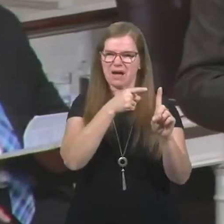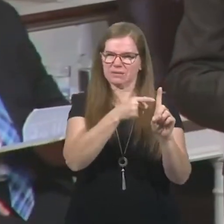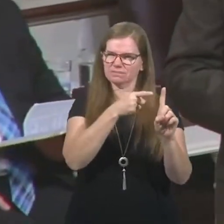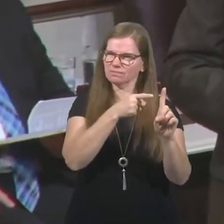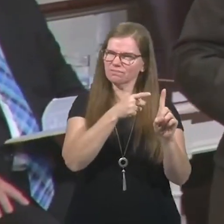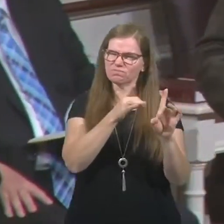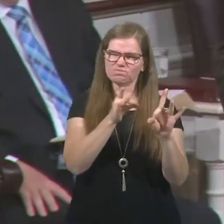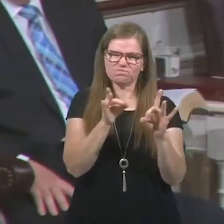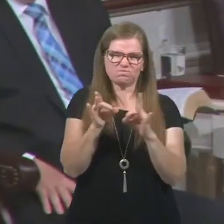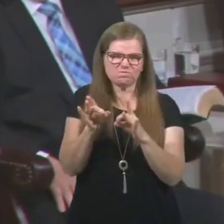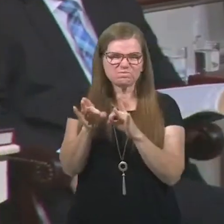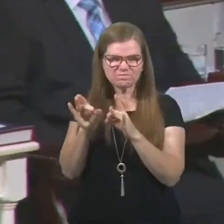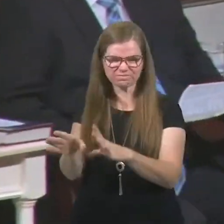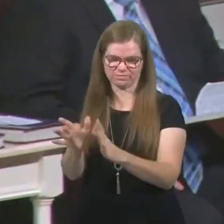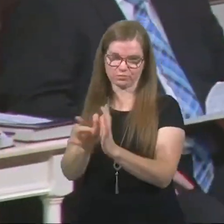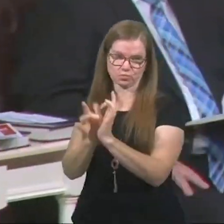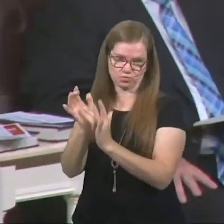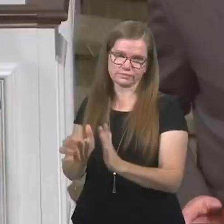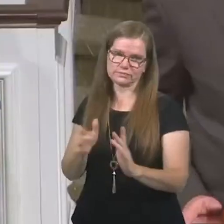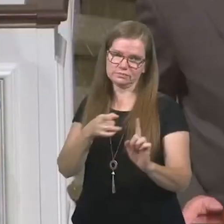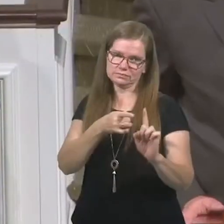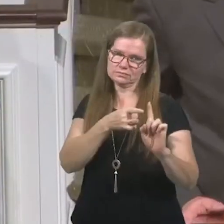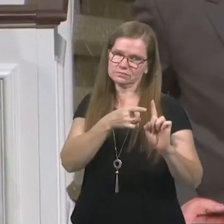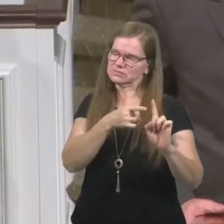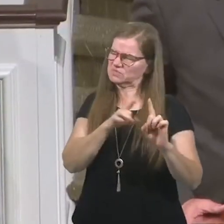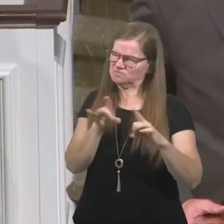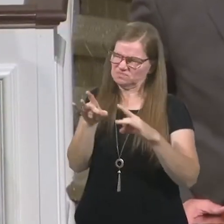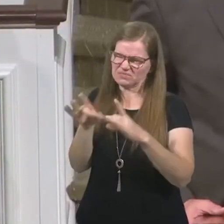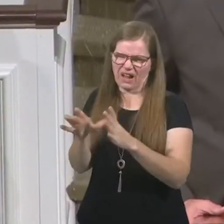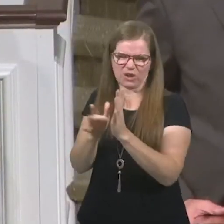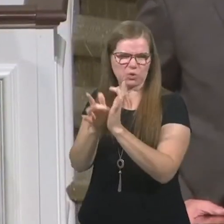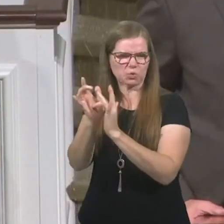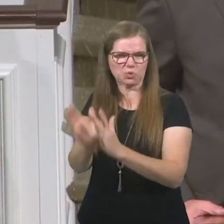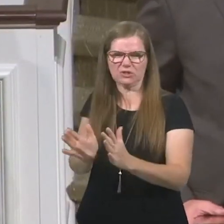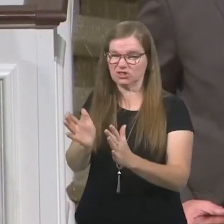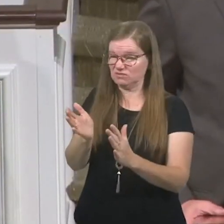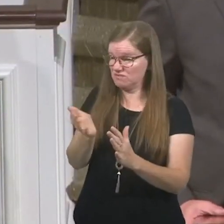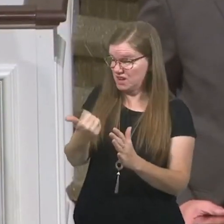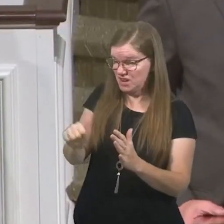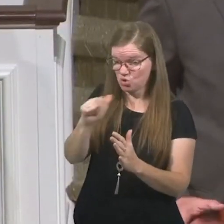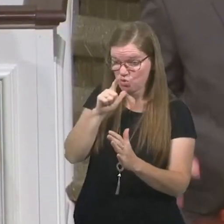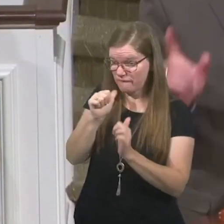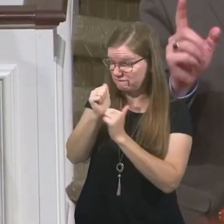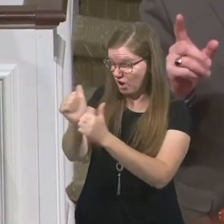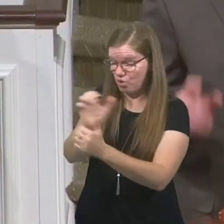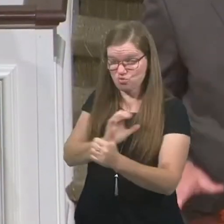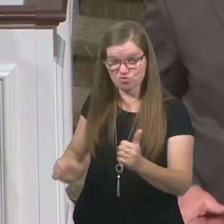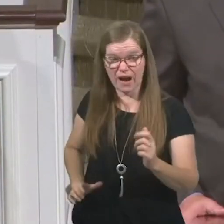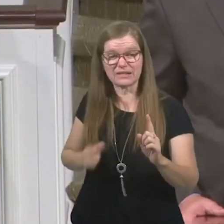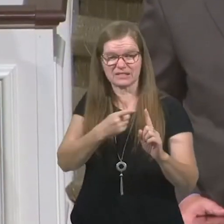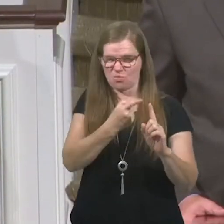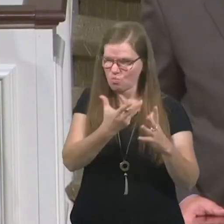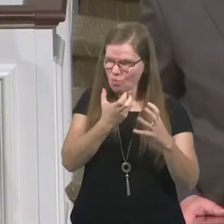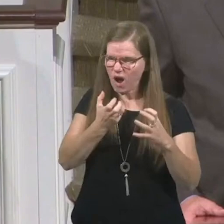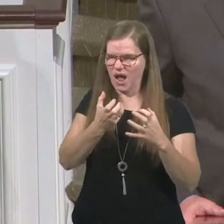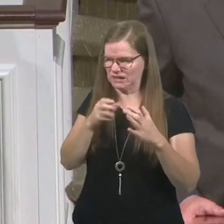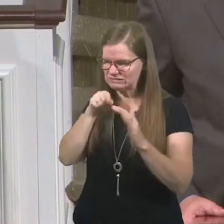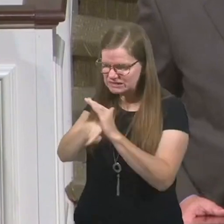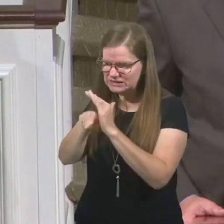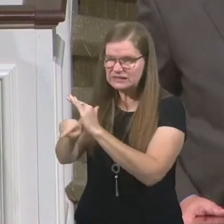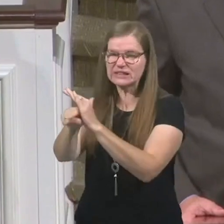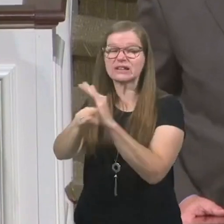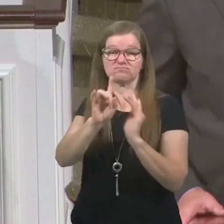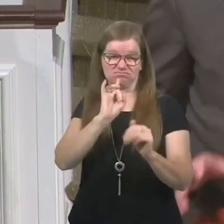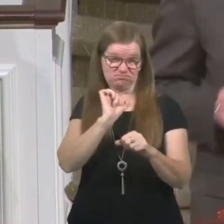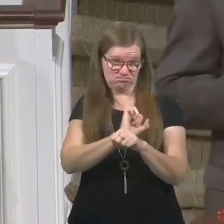distinct hatred for Christians, for Christianity. Anyone who followed Christ. And he attempted to kill them and was very successful.